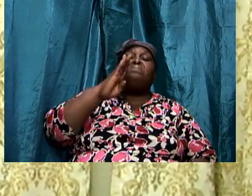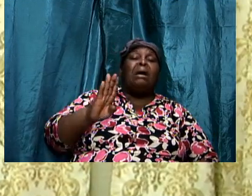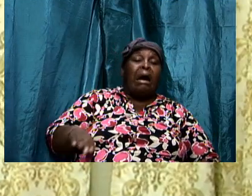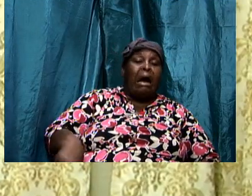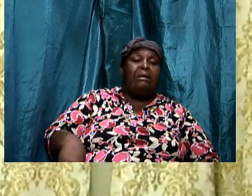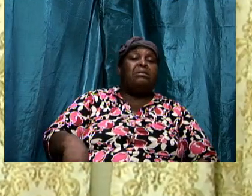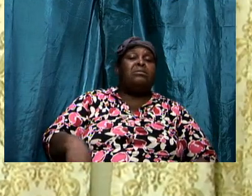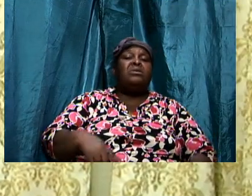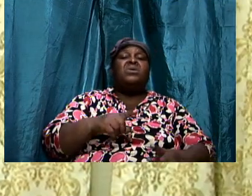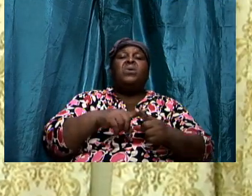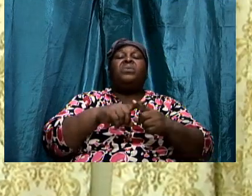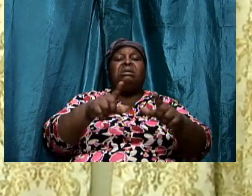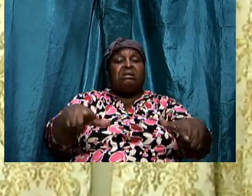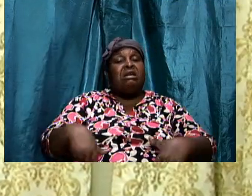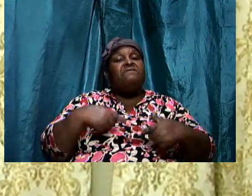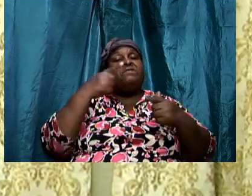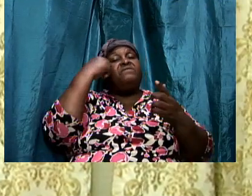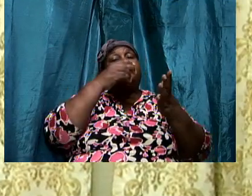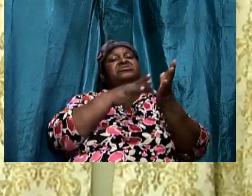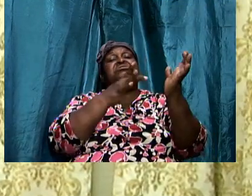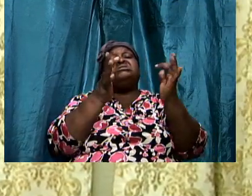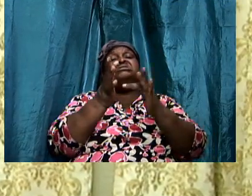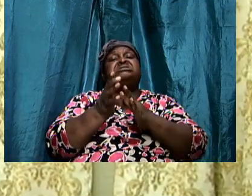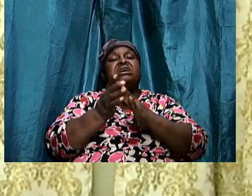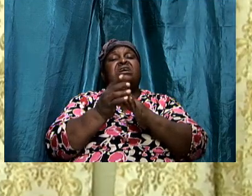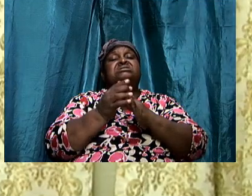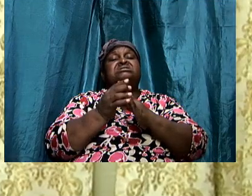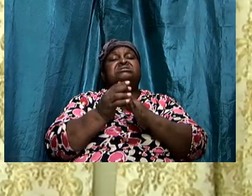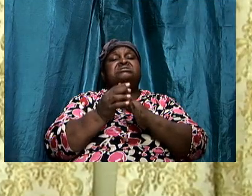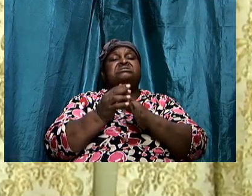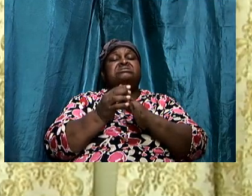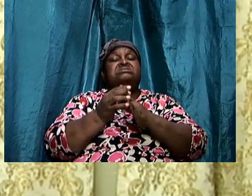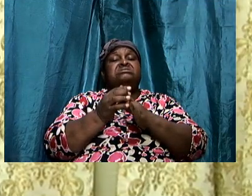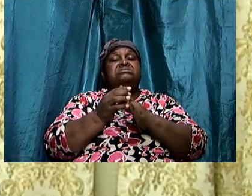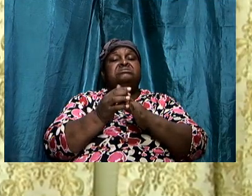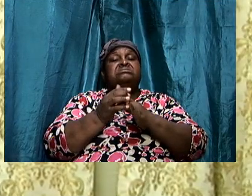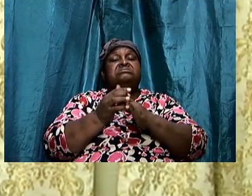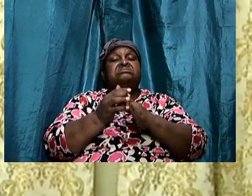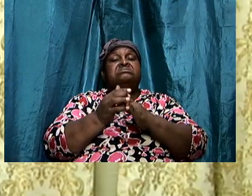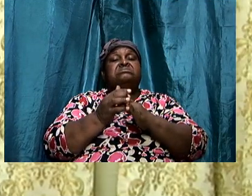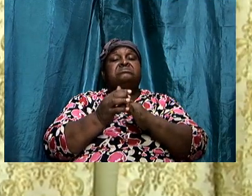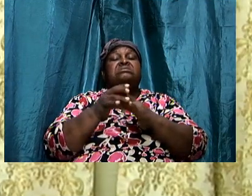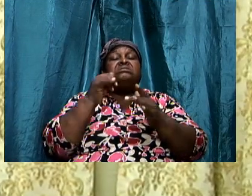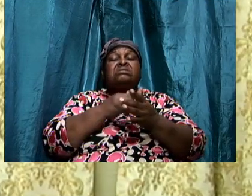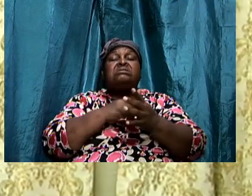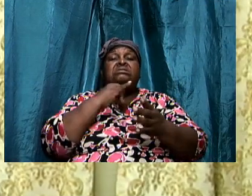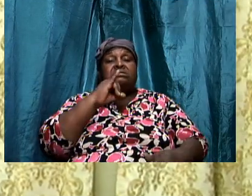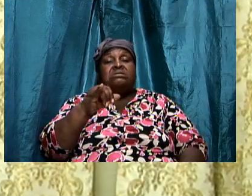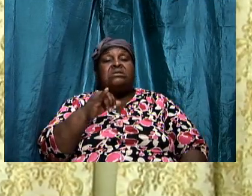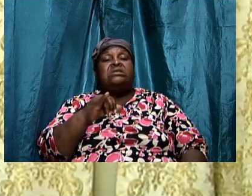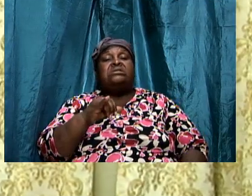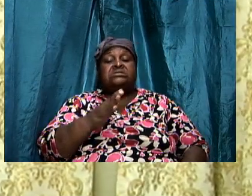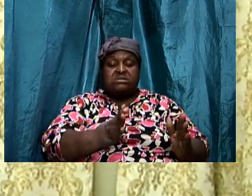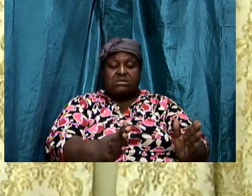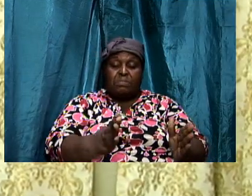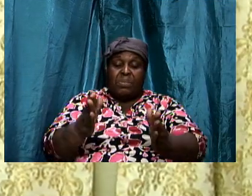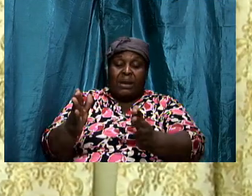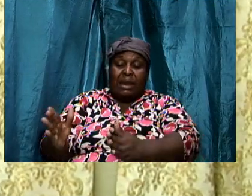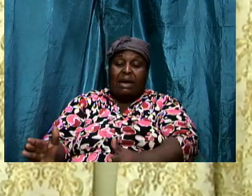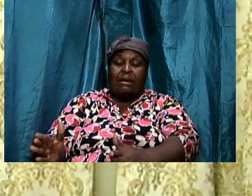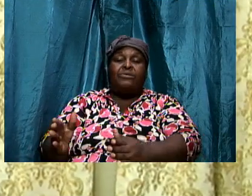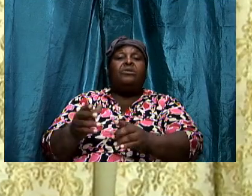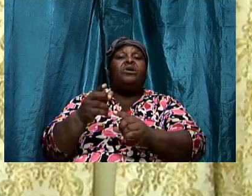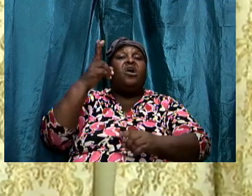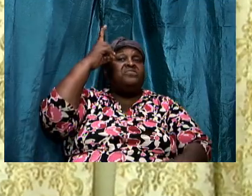a certain level of righteousness unto the lord it is the plan of the